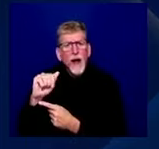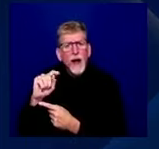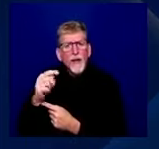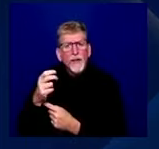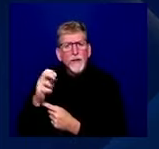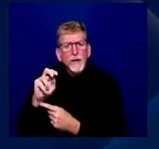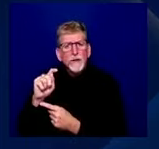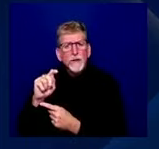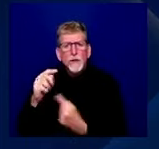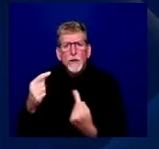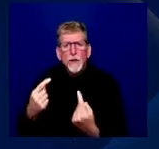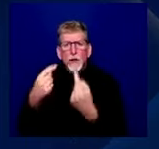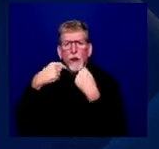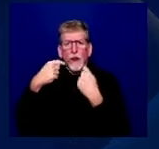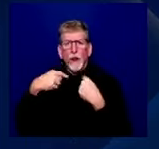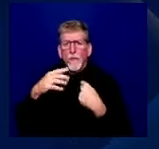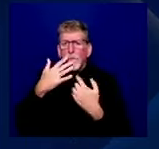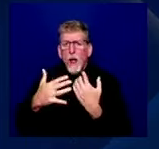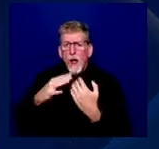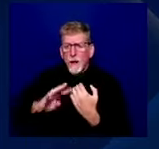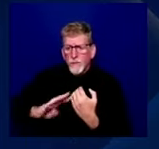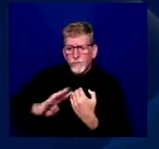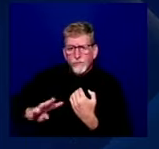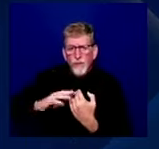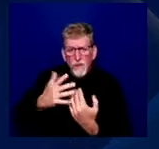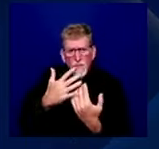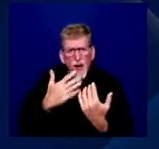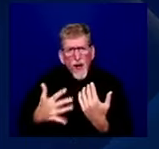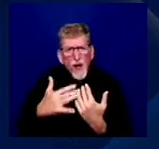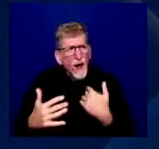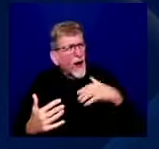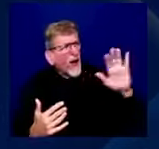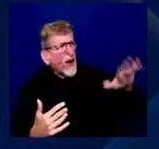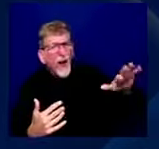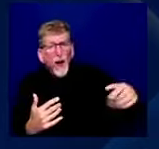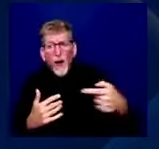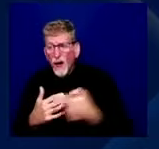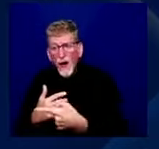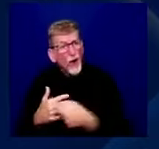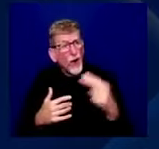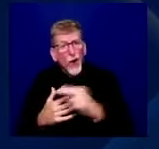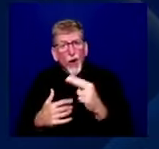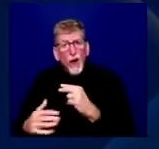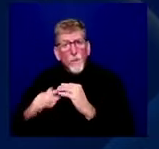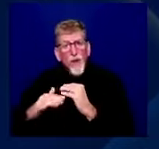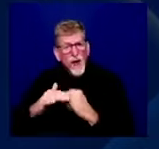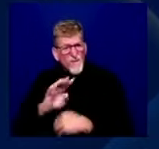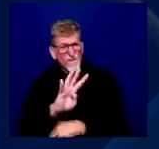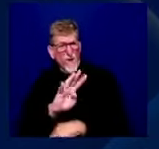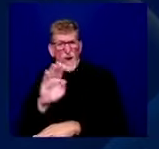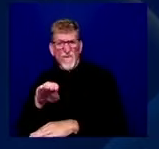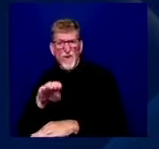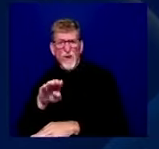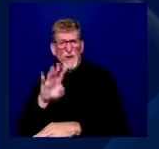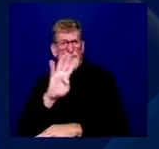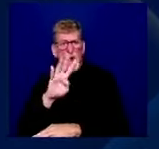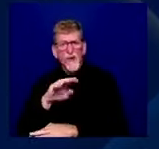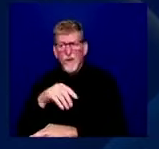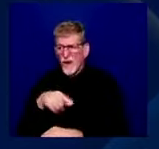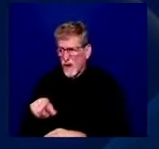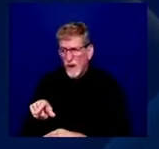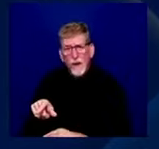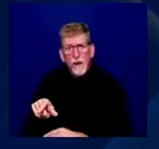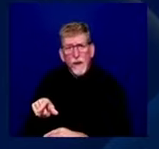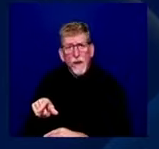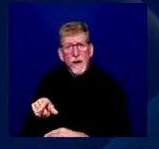And they came in and they examined Kira. And this is around four o'clock in the afternoon. And they ordered a series of tests.